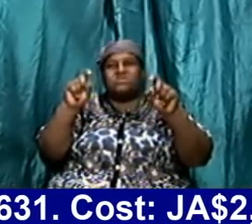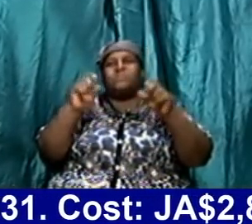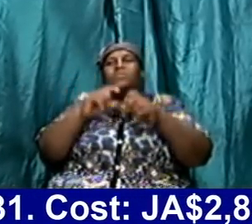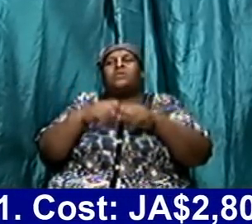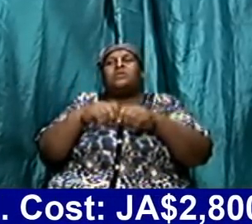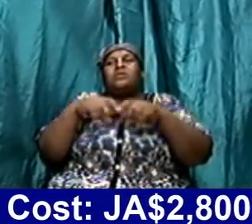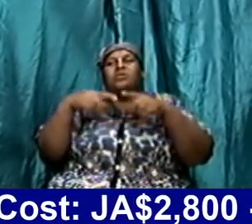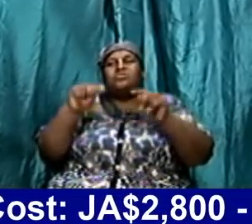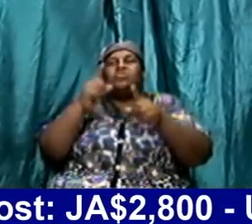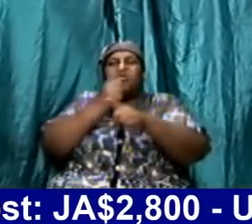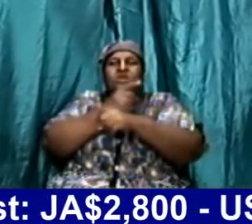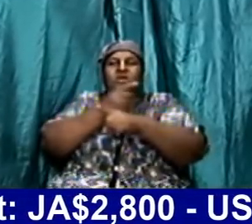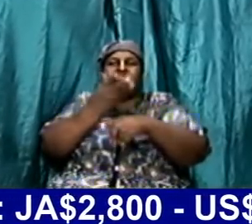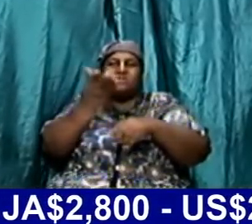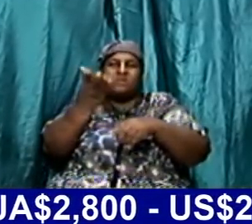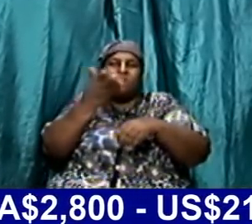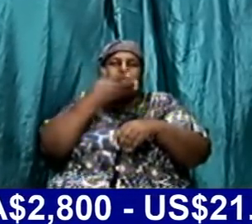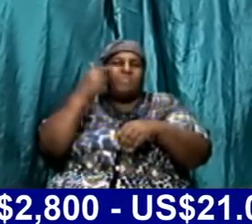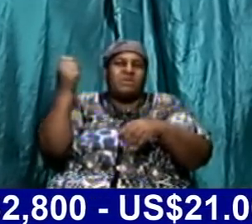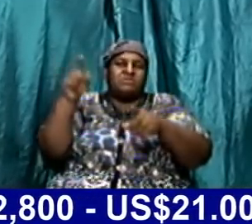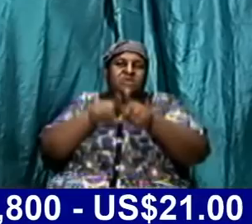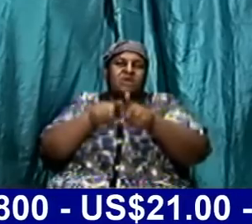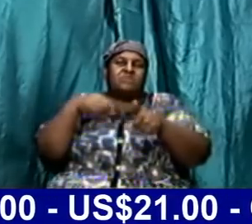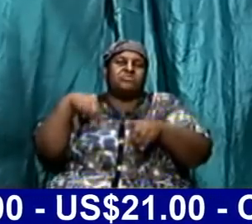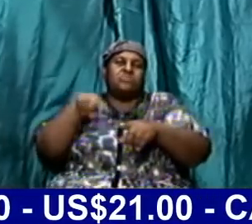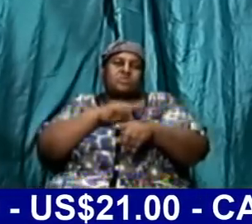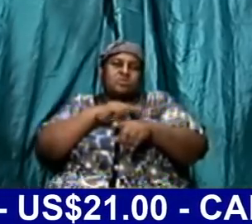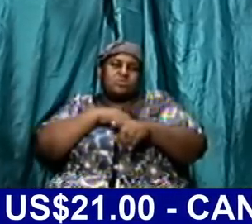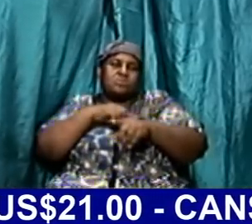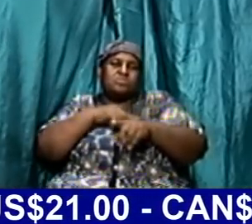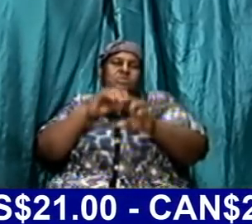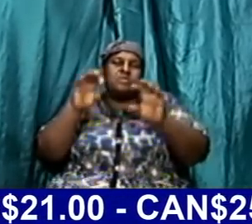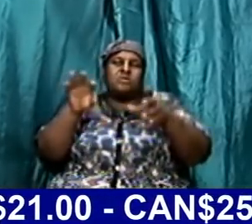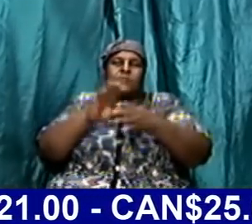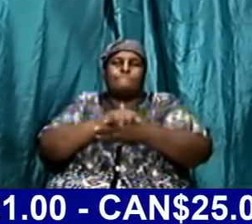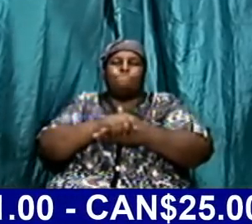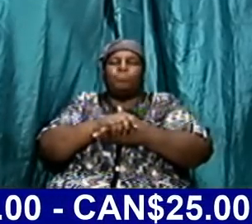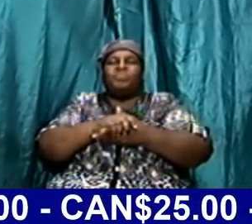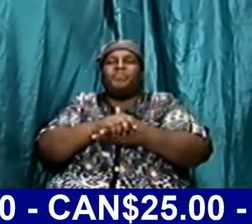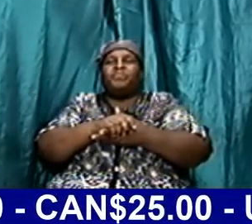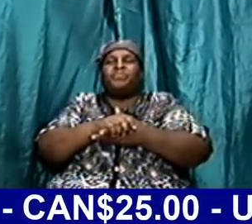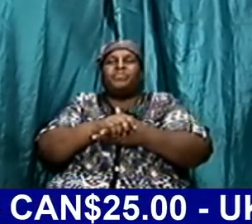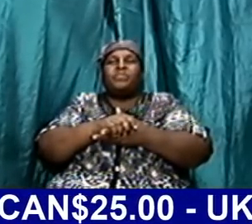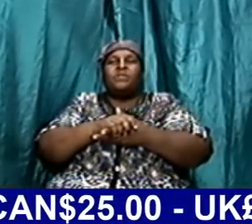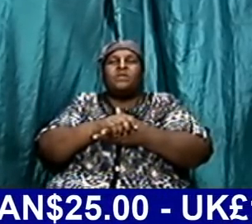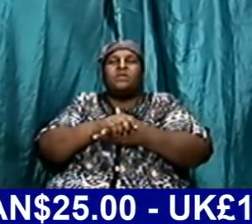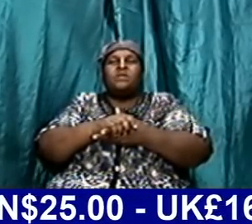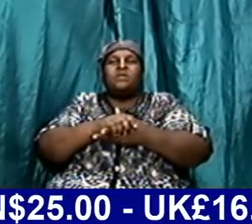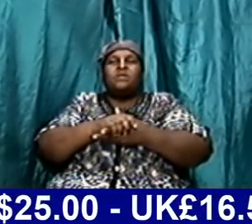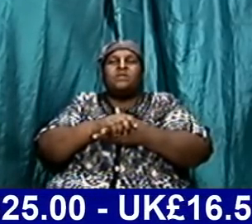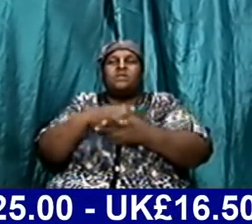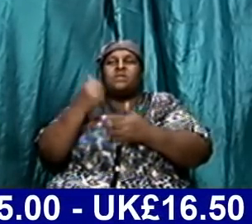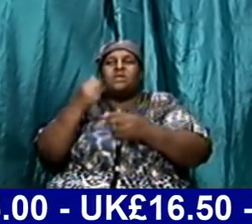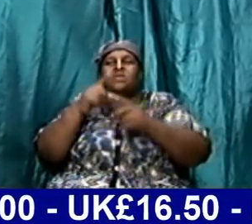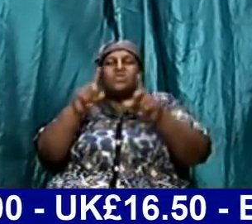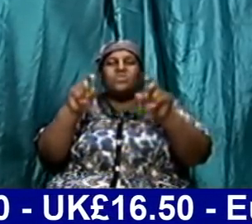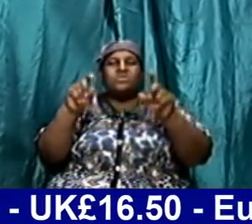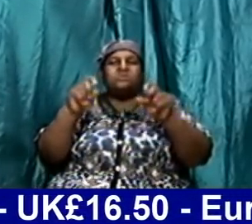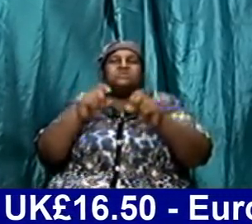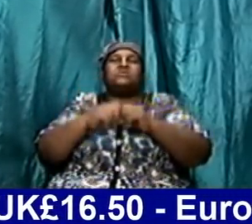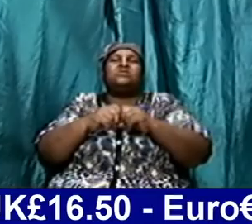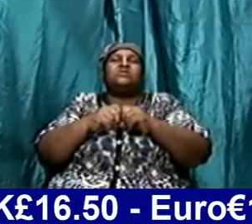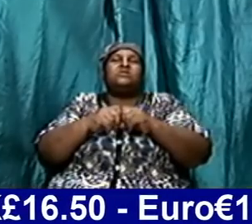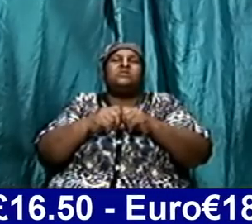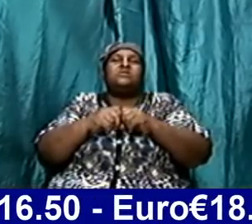to address them as best as possible we will respond to you we will see the questions and we will respond to you any question that relates to the subject